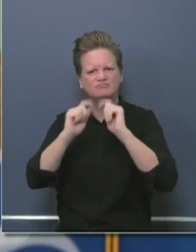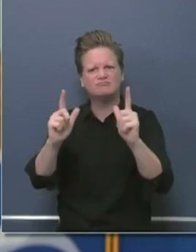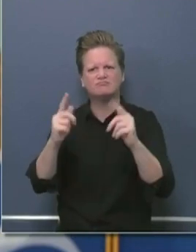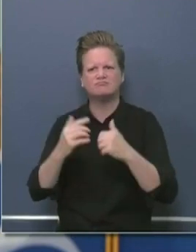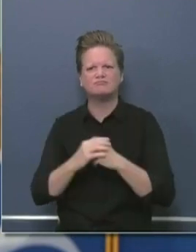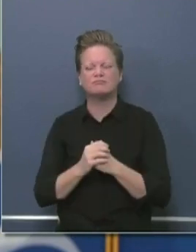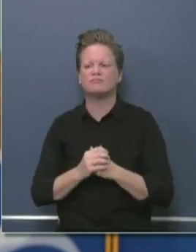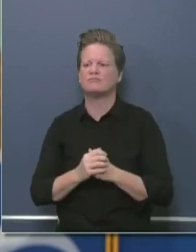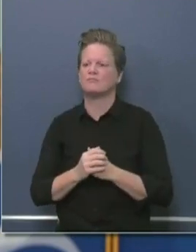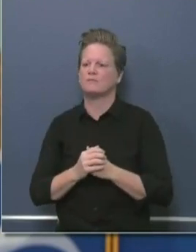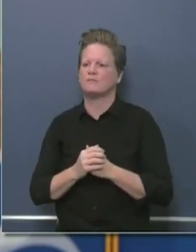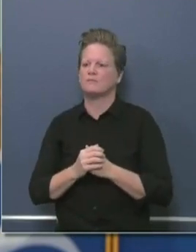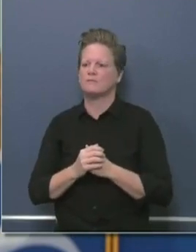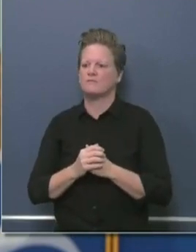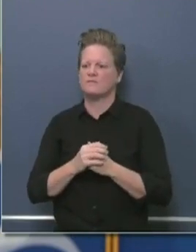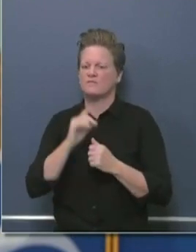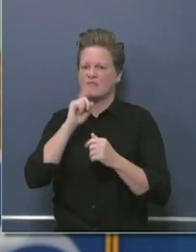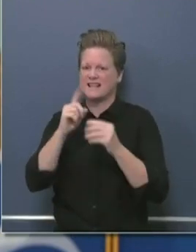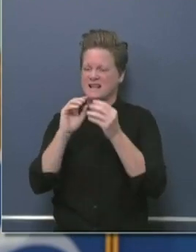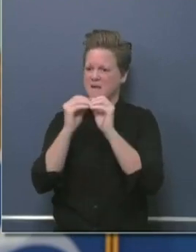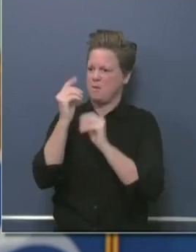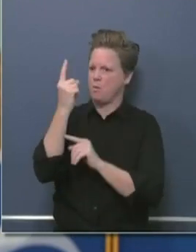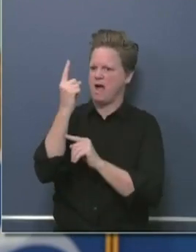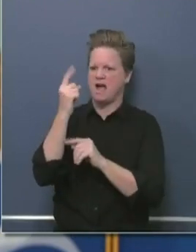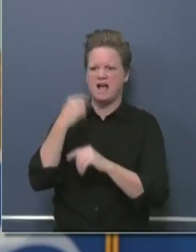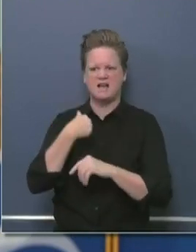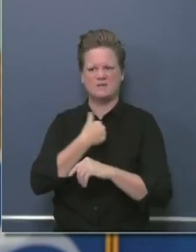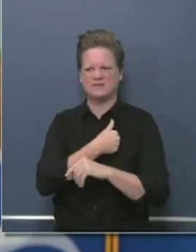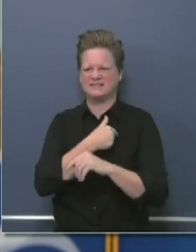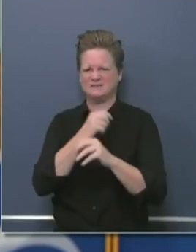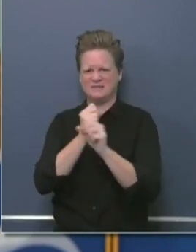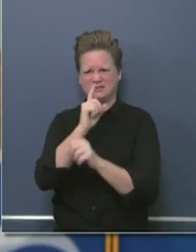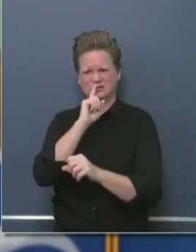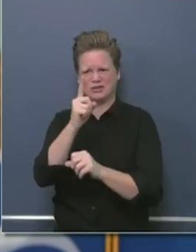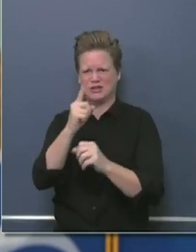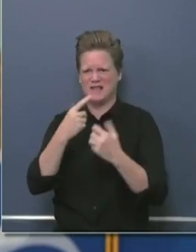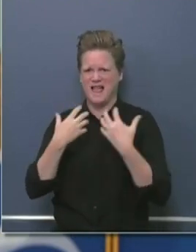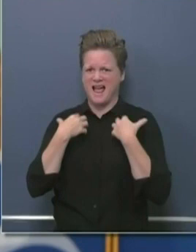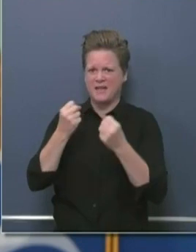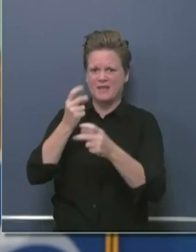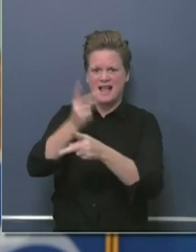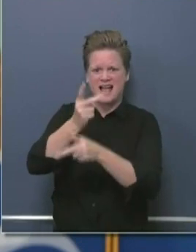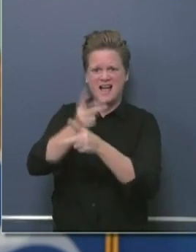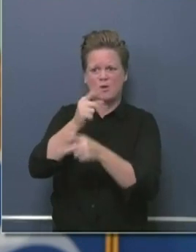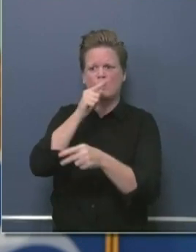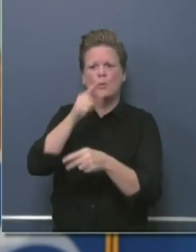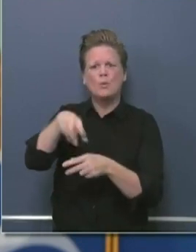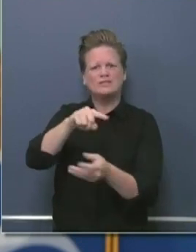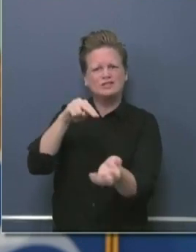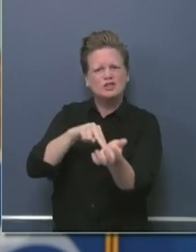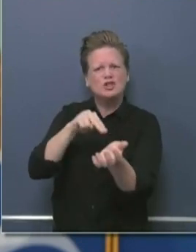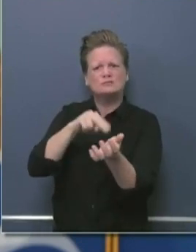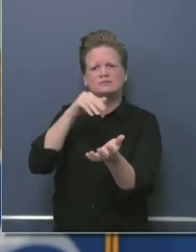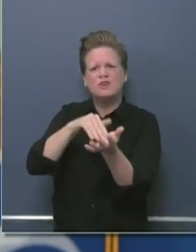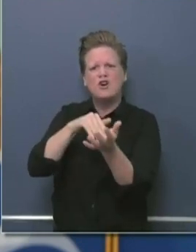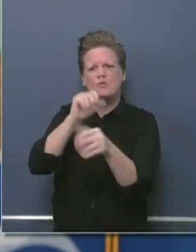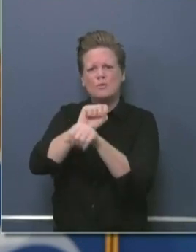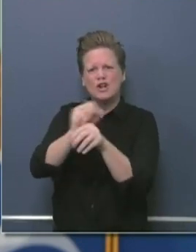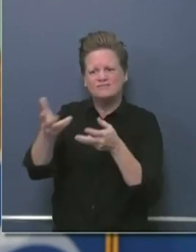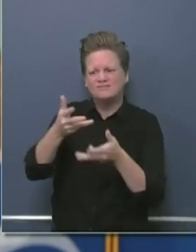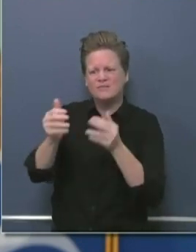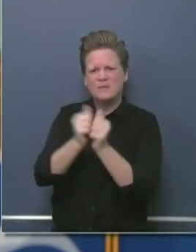employees and our health care professionals, absolutely, our skilled nursing facilities assistant, but also that PPE is critical